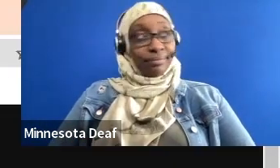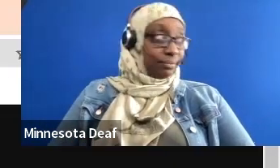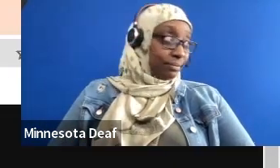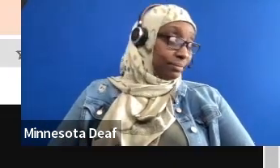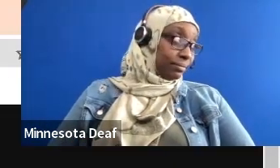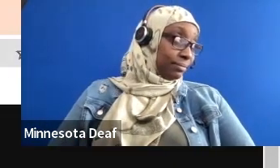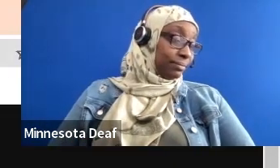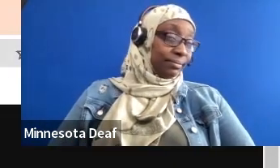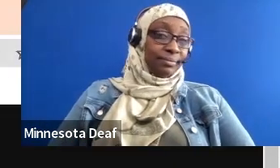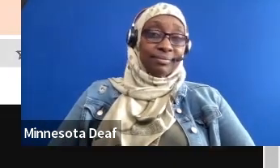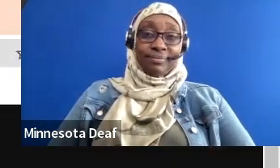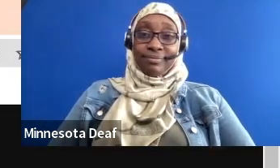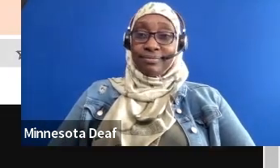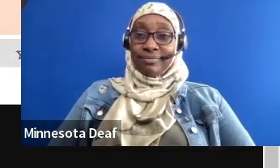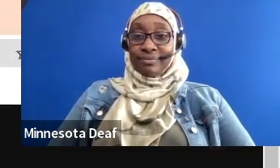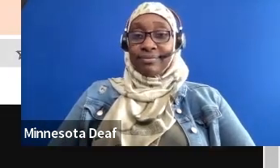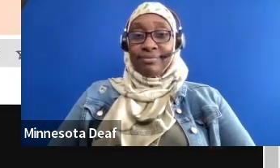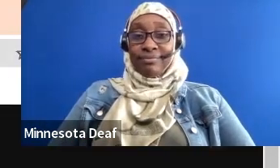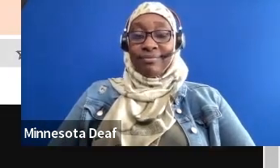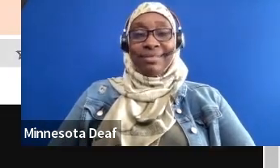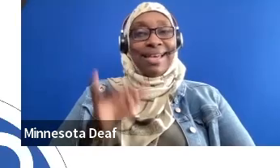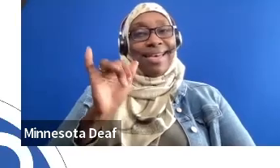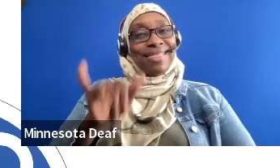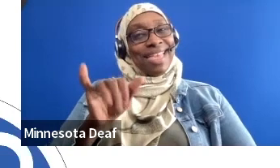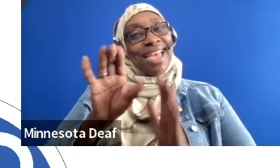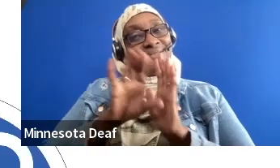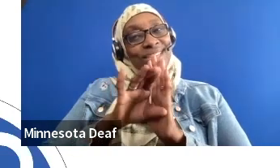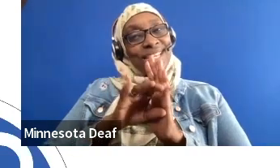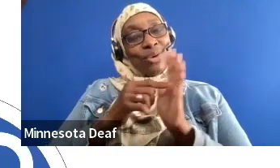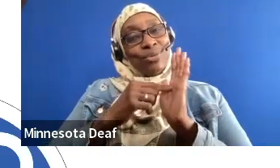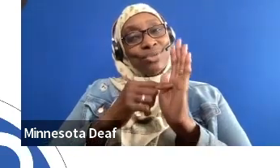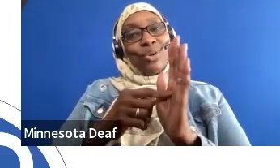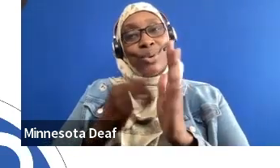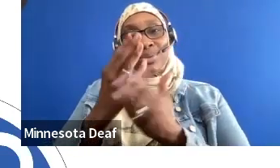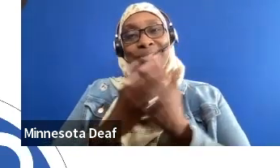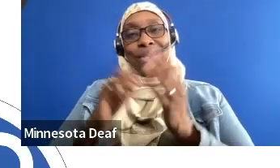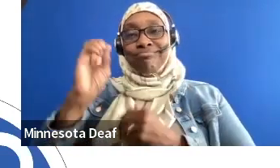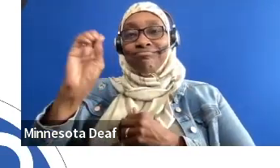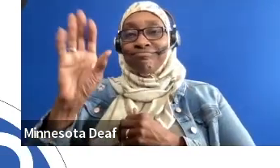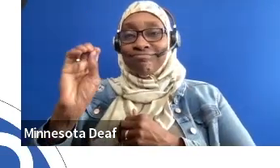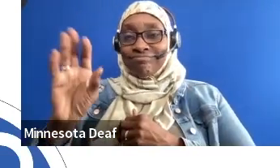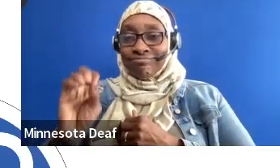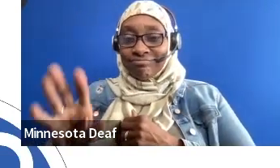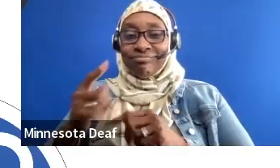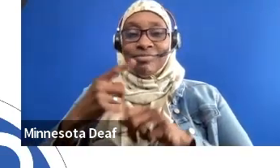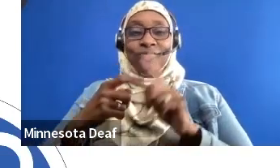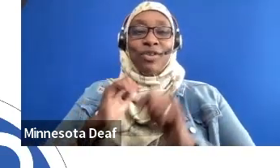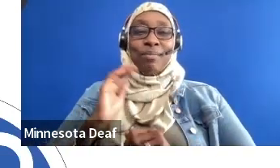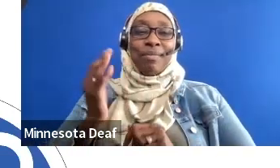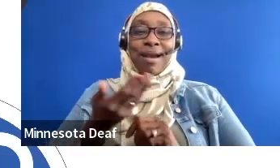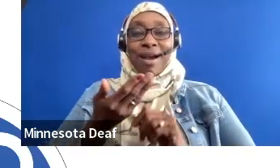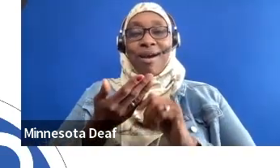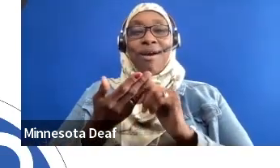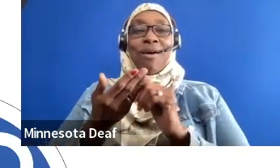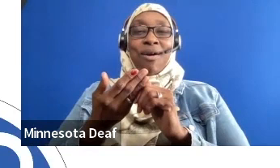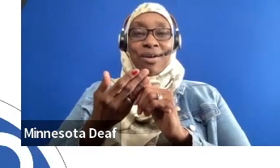What's lovely about that video, too, is it featured some testimonials from some of our Access to Theater participants who have been joining the program year